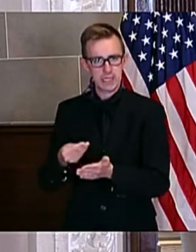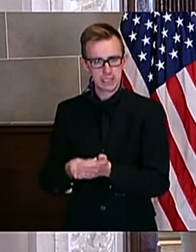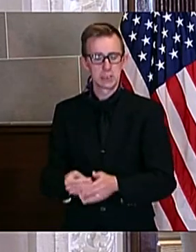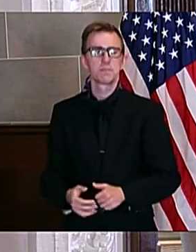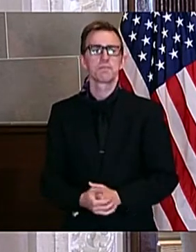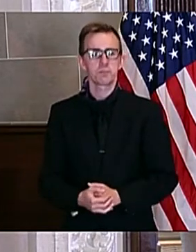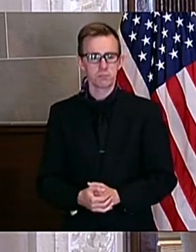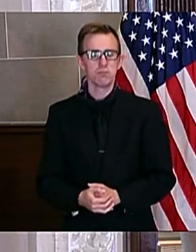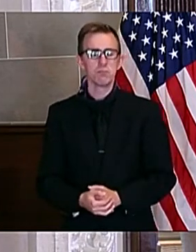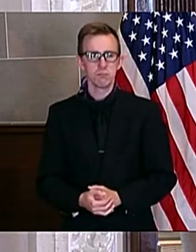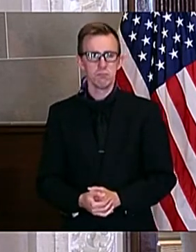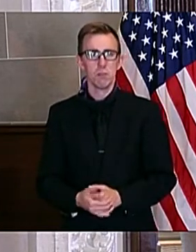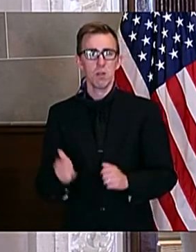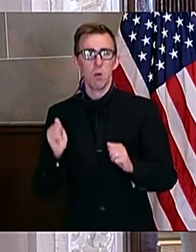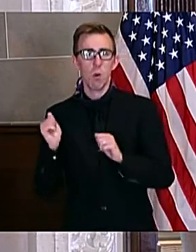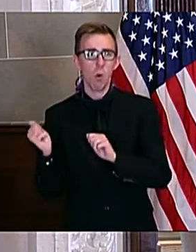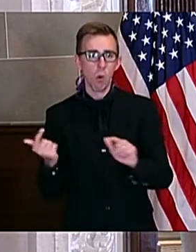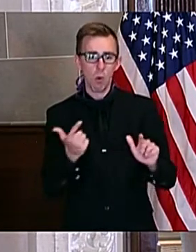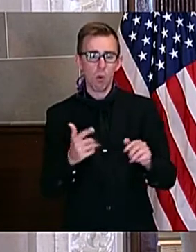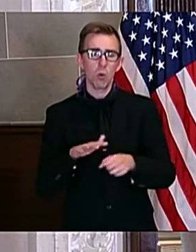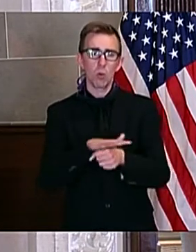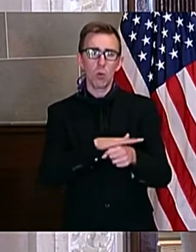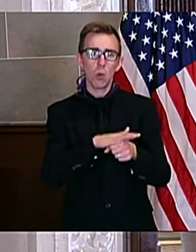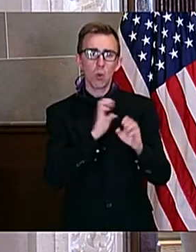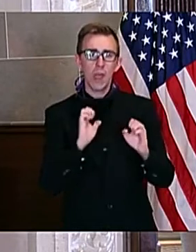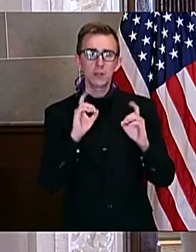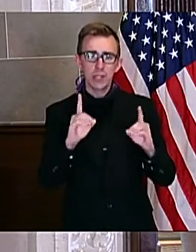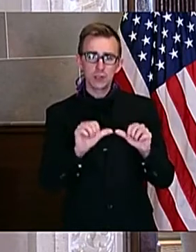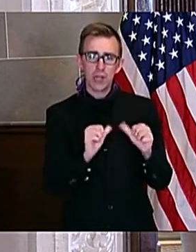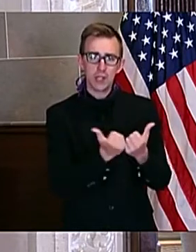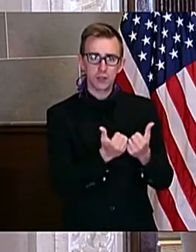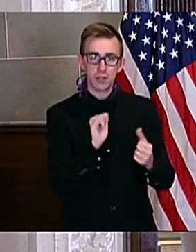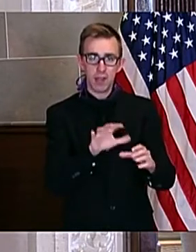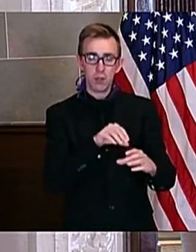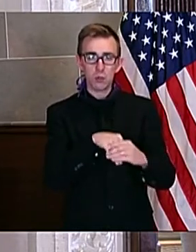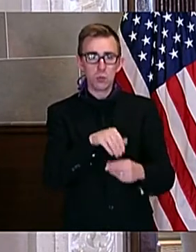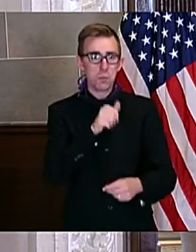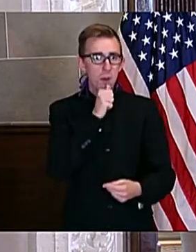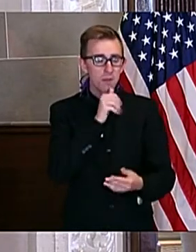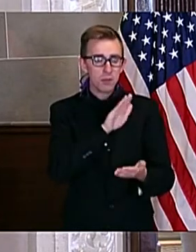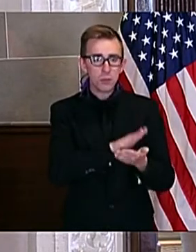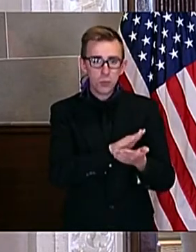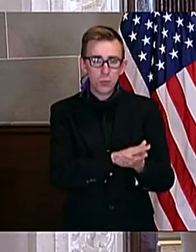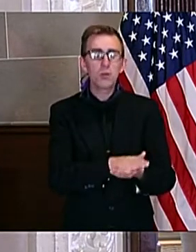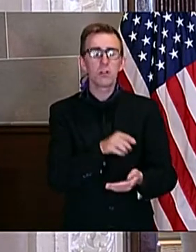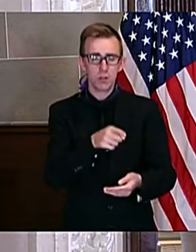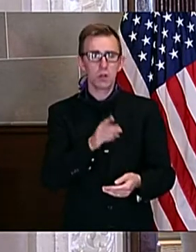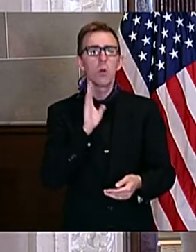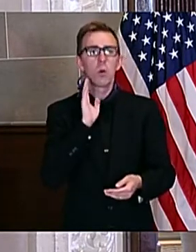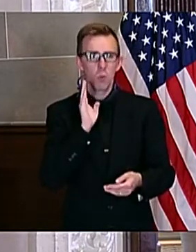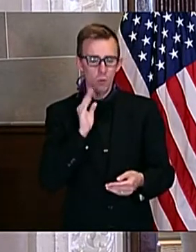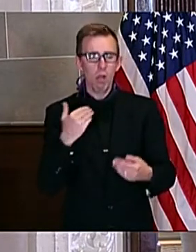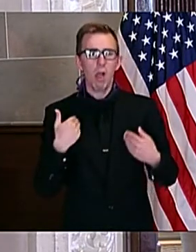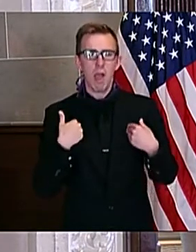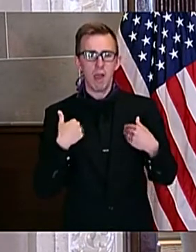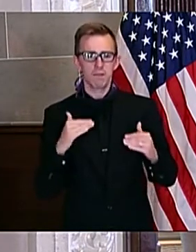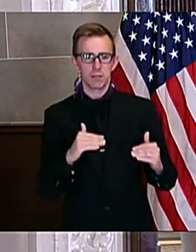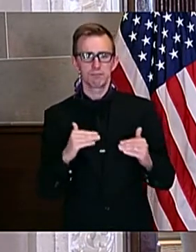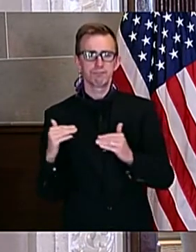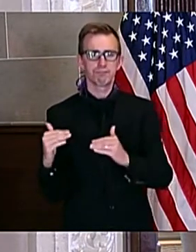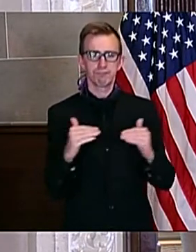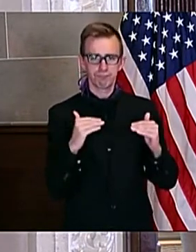All local education agencies, including charter schools, will share a proportionate